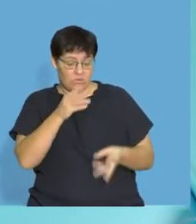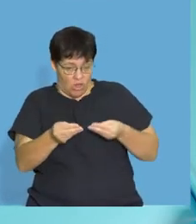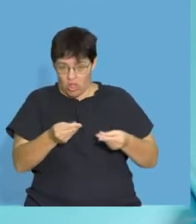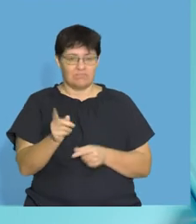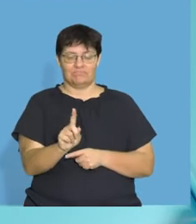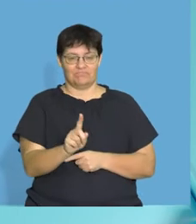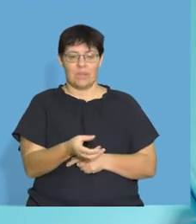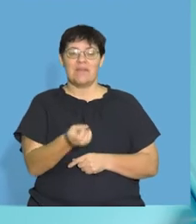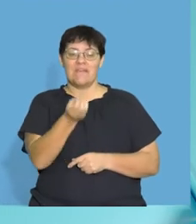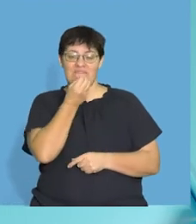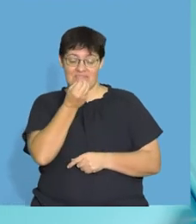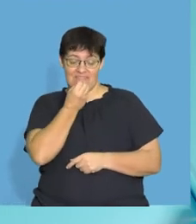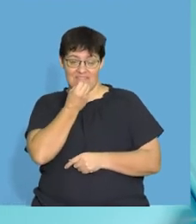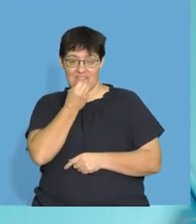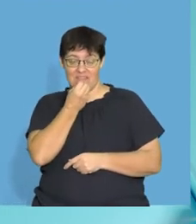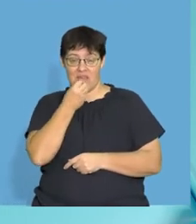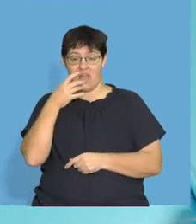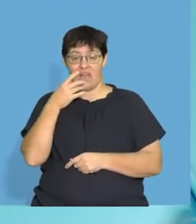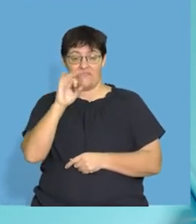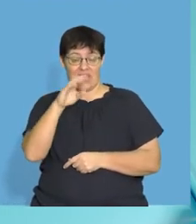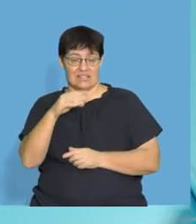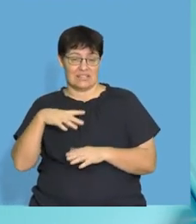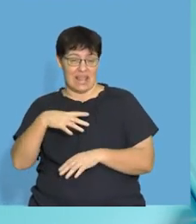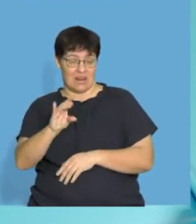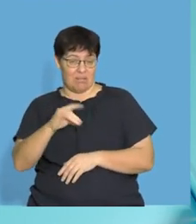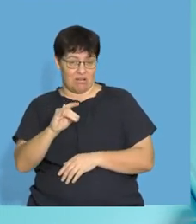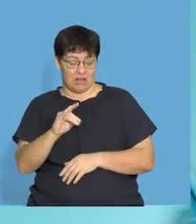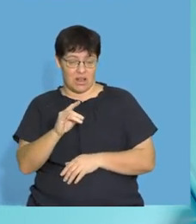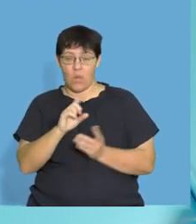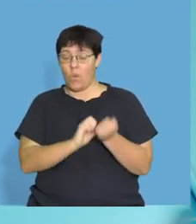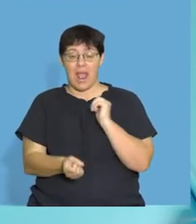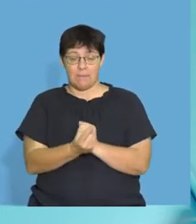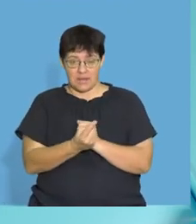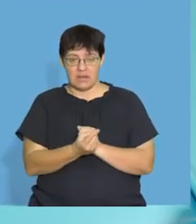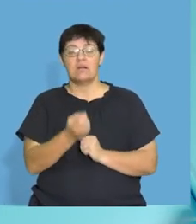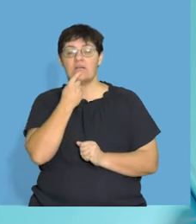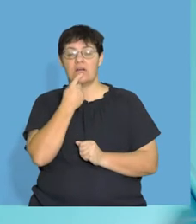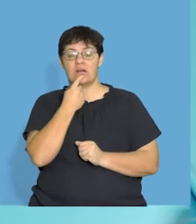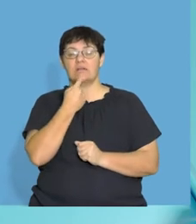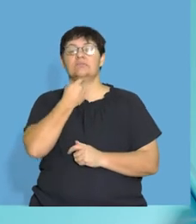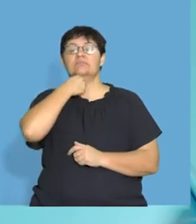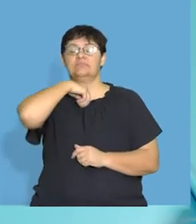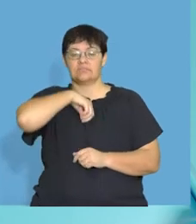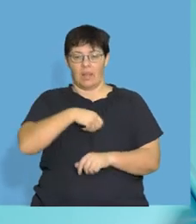Now let's partake that. I eat animal fat. What does it do? It goes